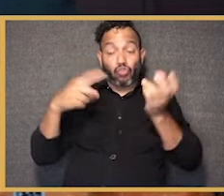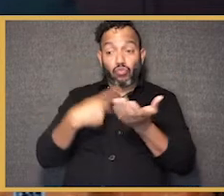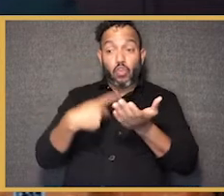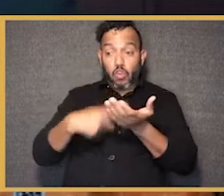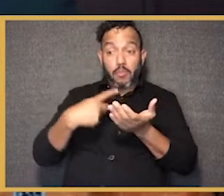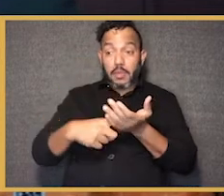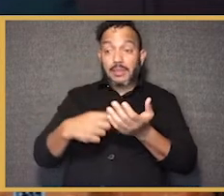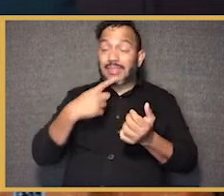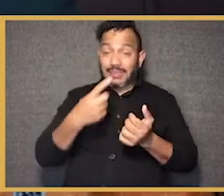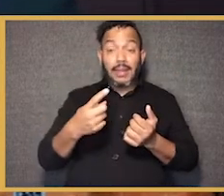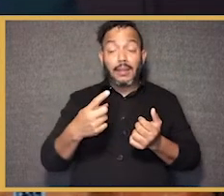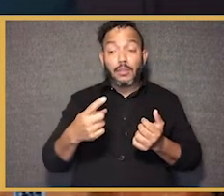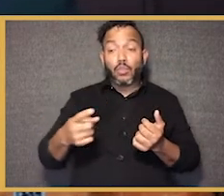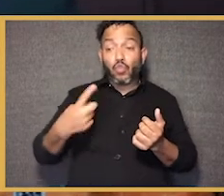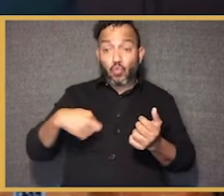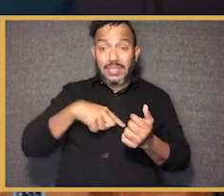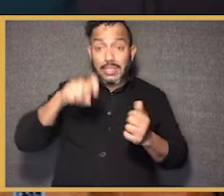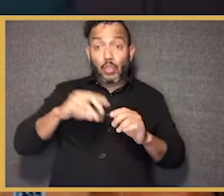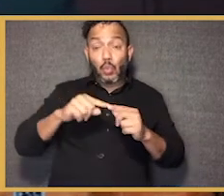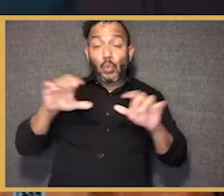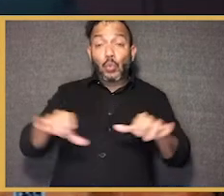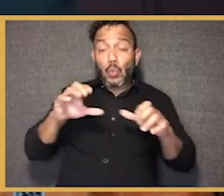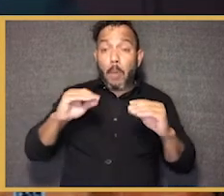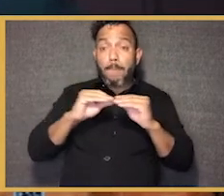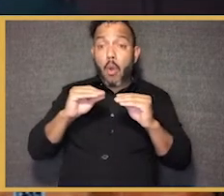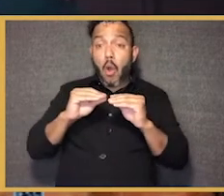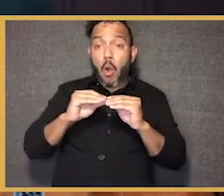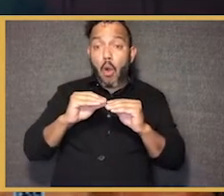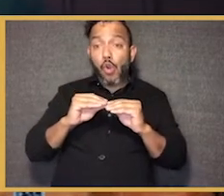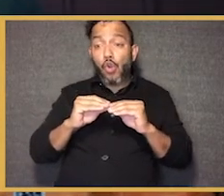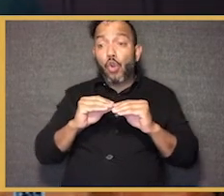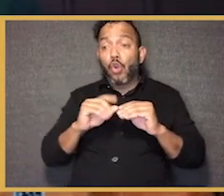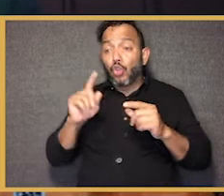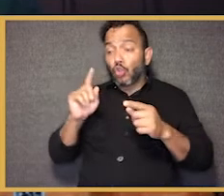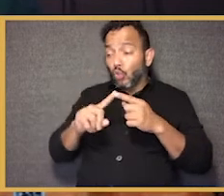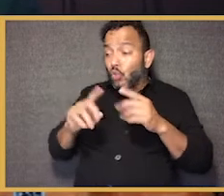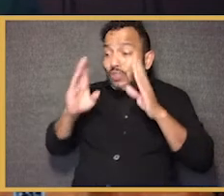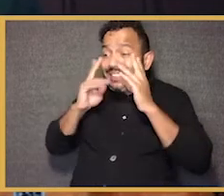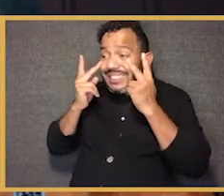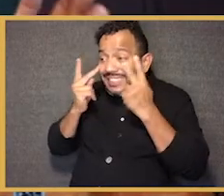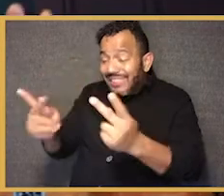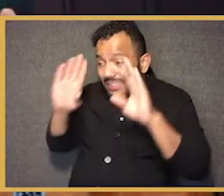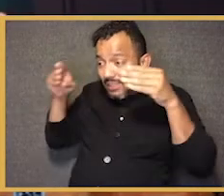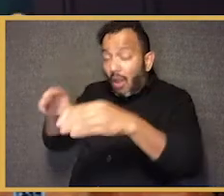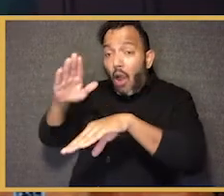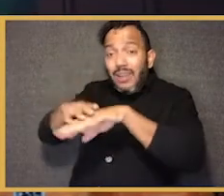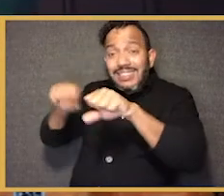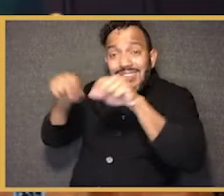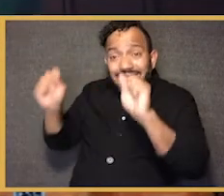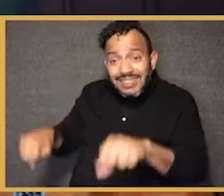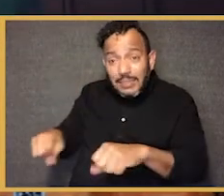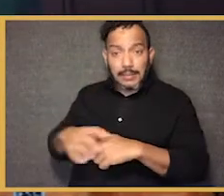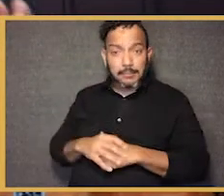on this exact topic and made the argument that we've got to do more to look at systems.